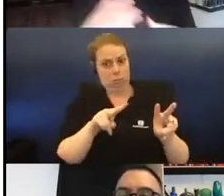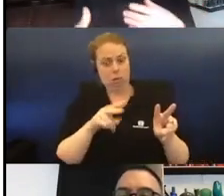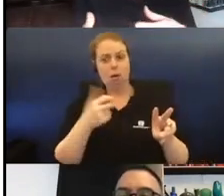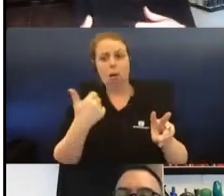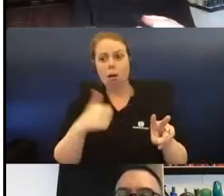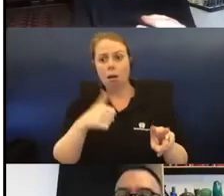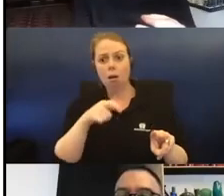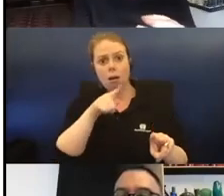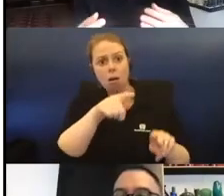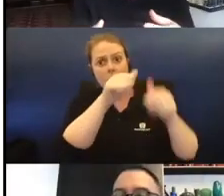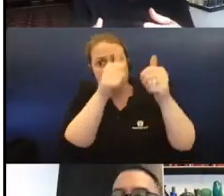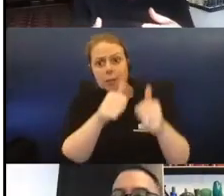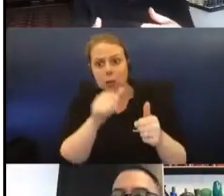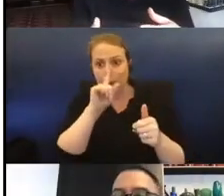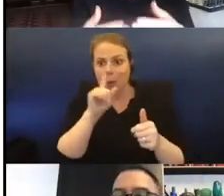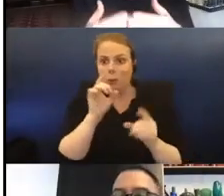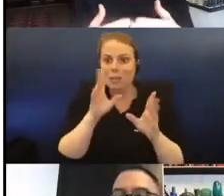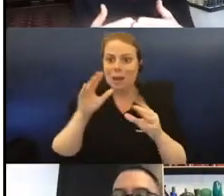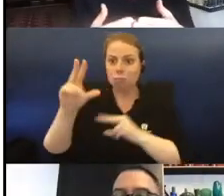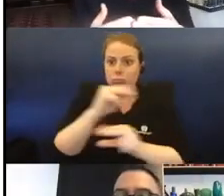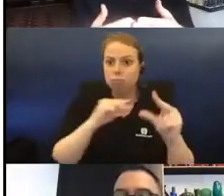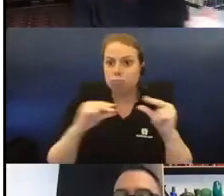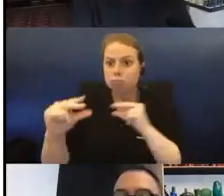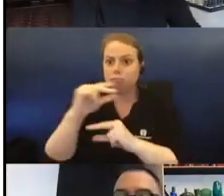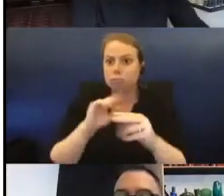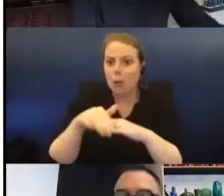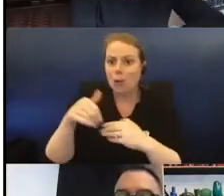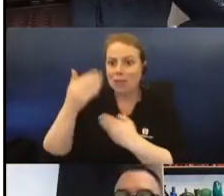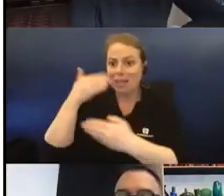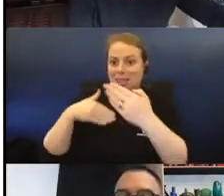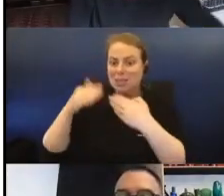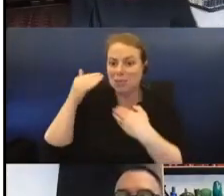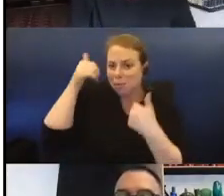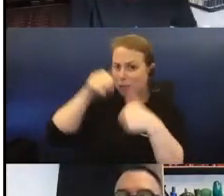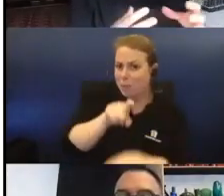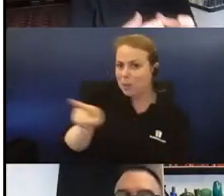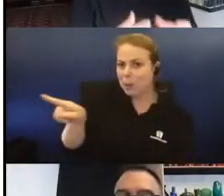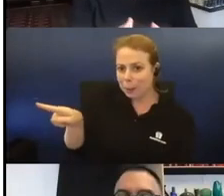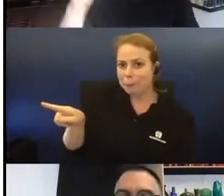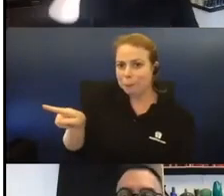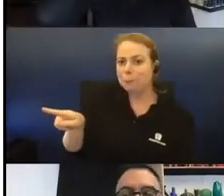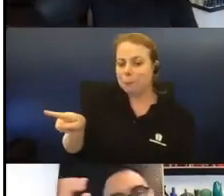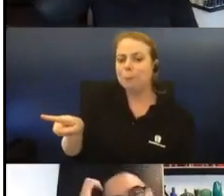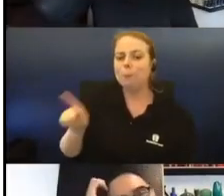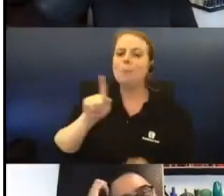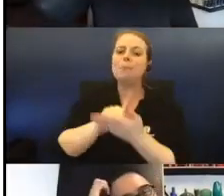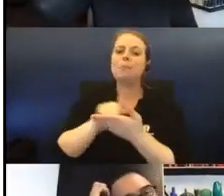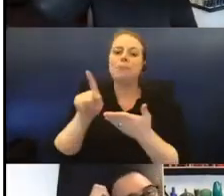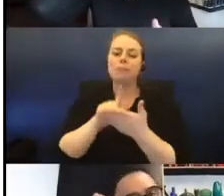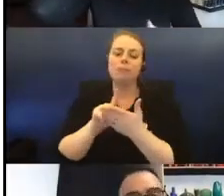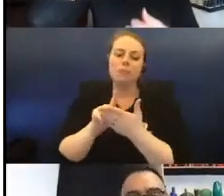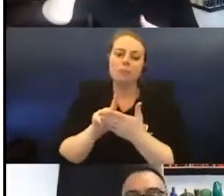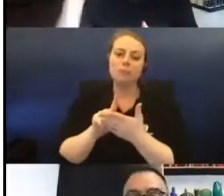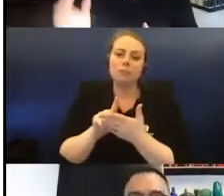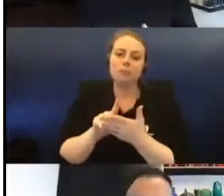everybody talked about the history, it was familiar to them still. So, later on, as the archive